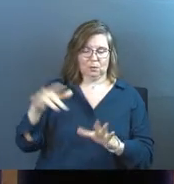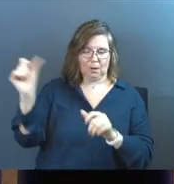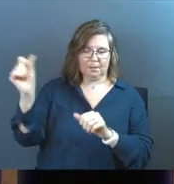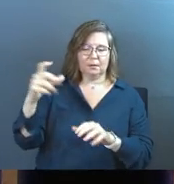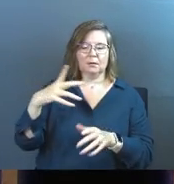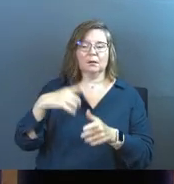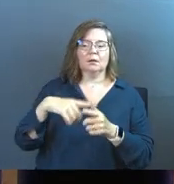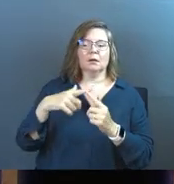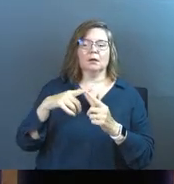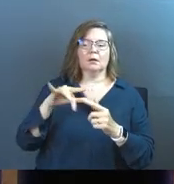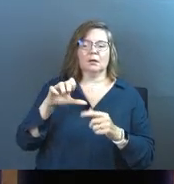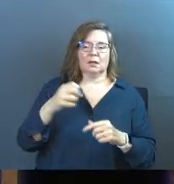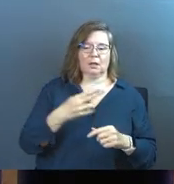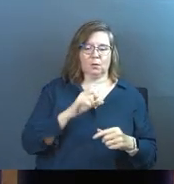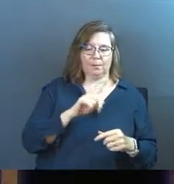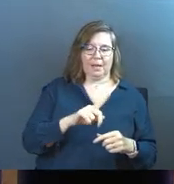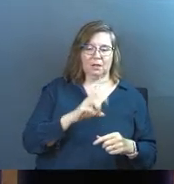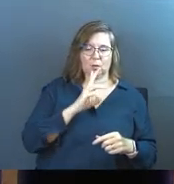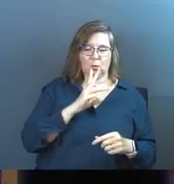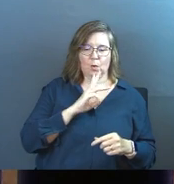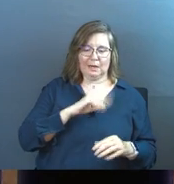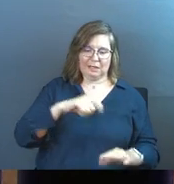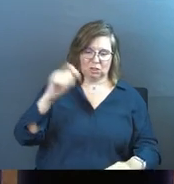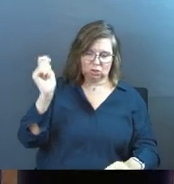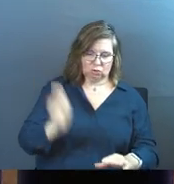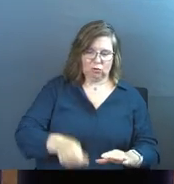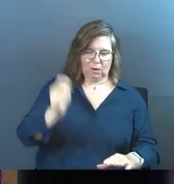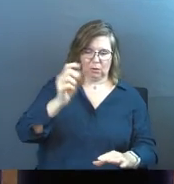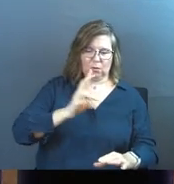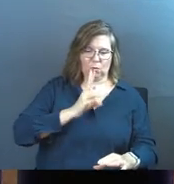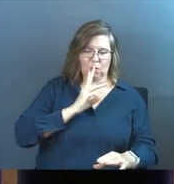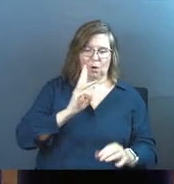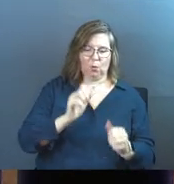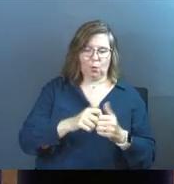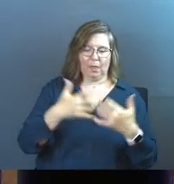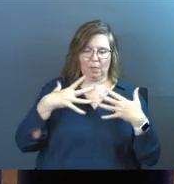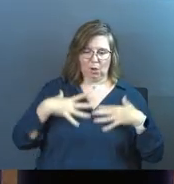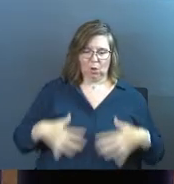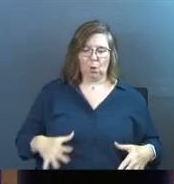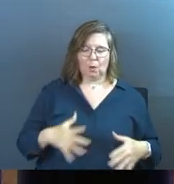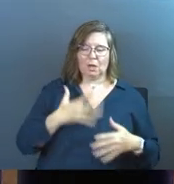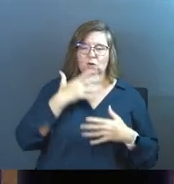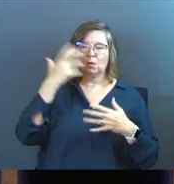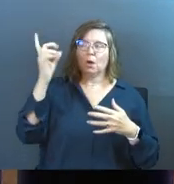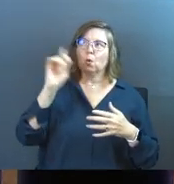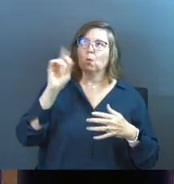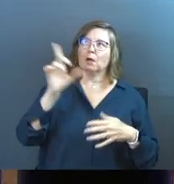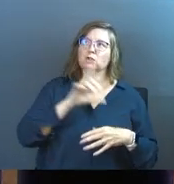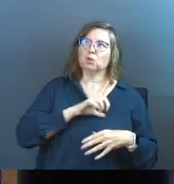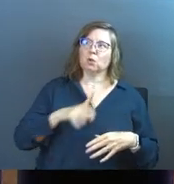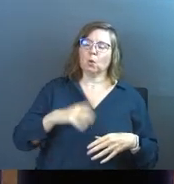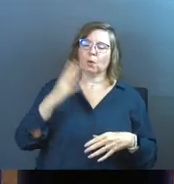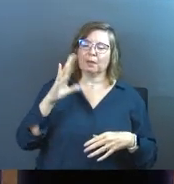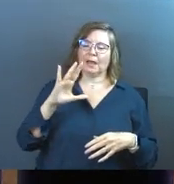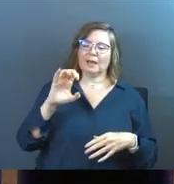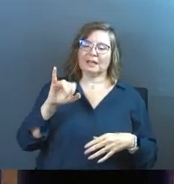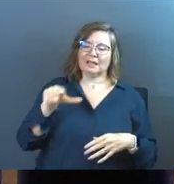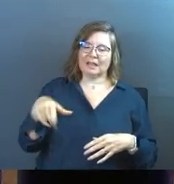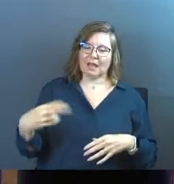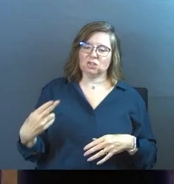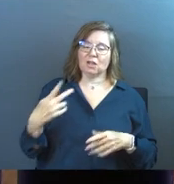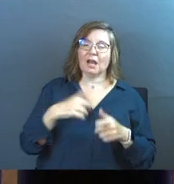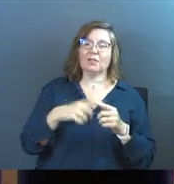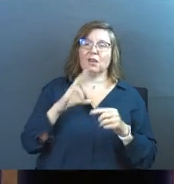up. And then Elisha returned to the bank of the Jordan river and he struck the water with Elijah's cloak and cried out, where's the Lord, the God of Elijah?